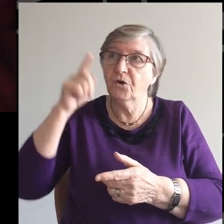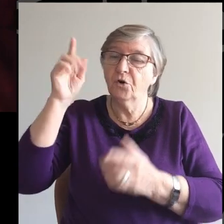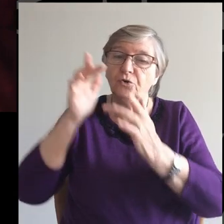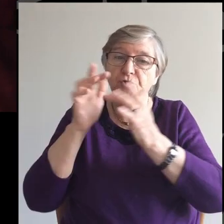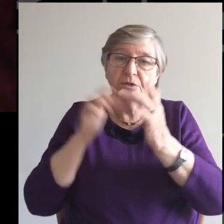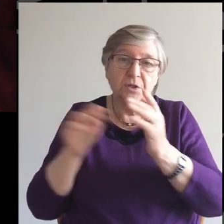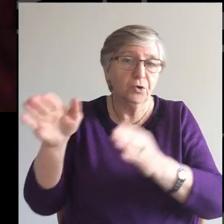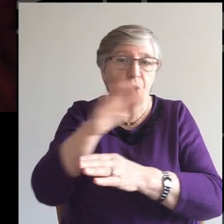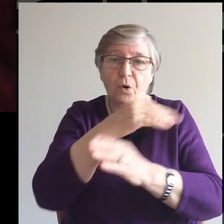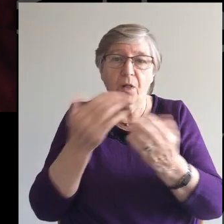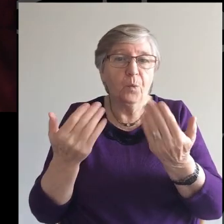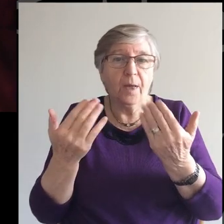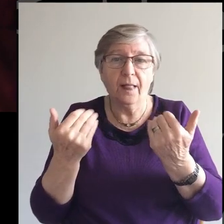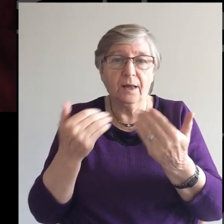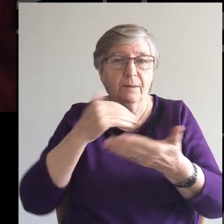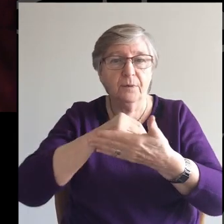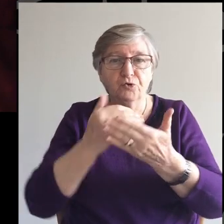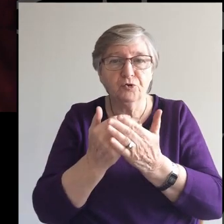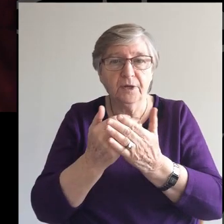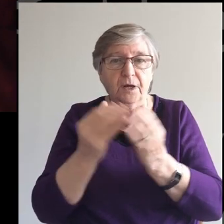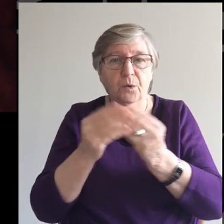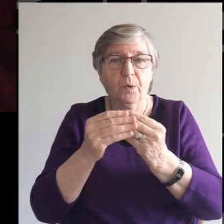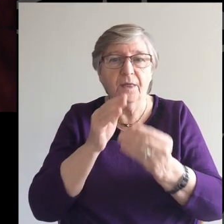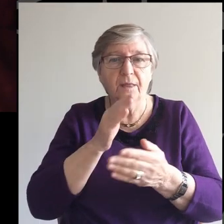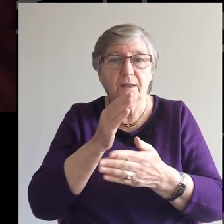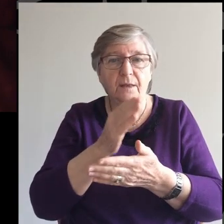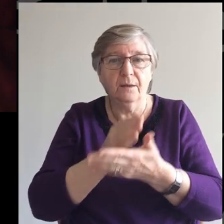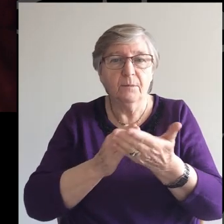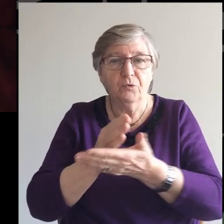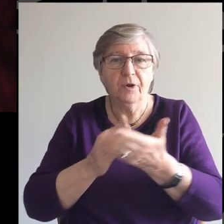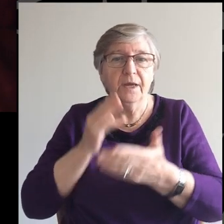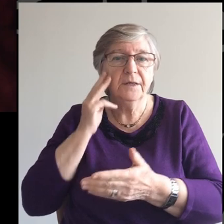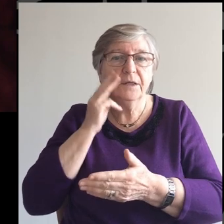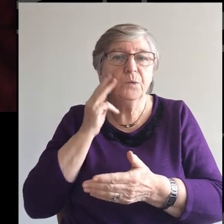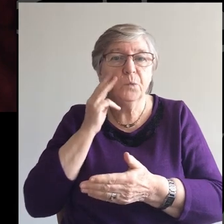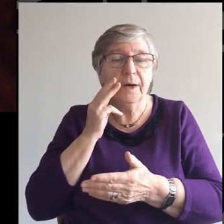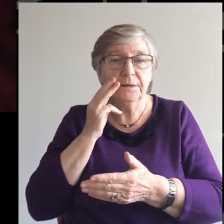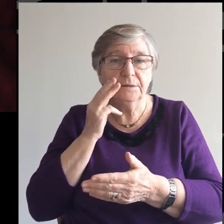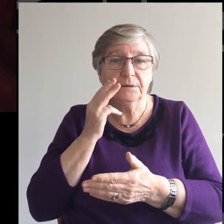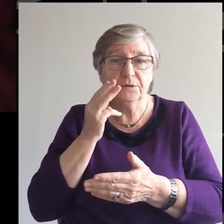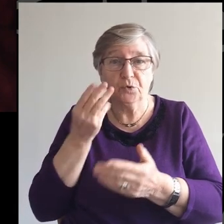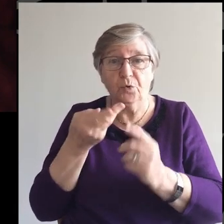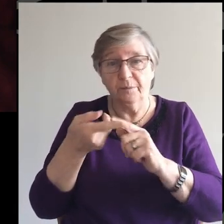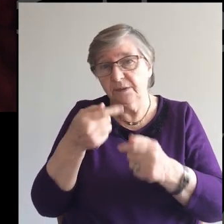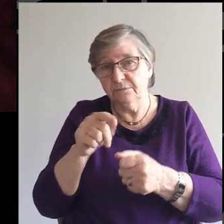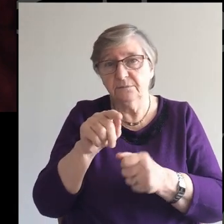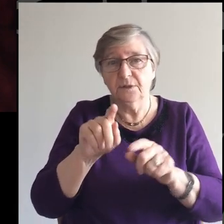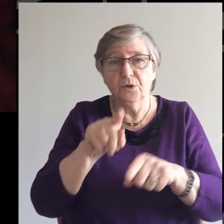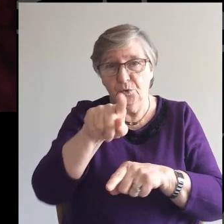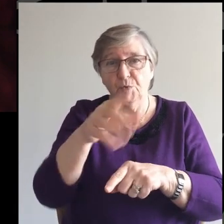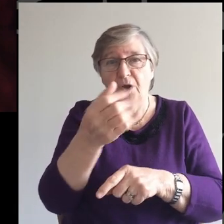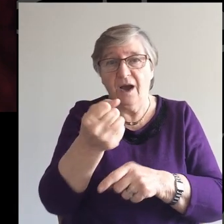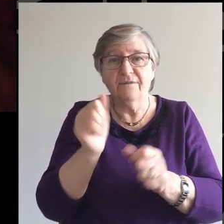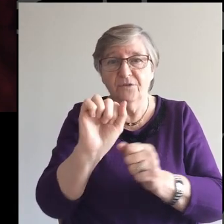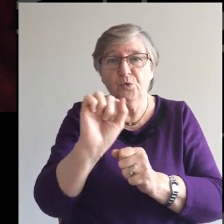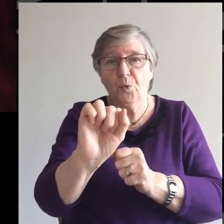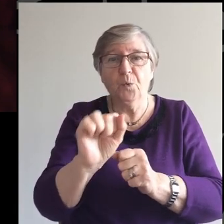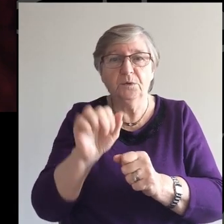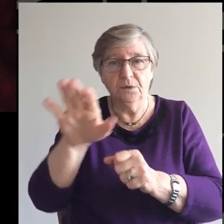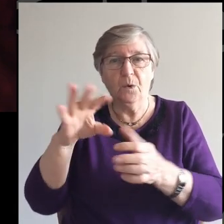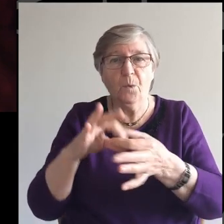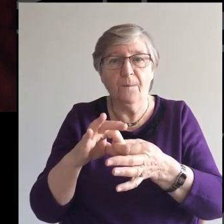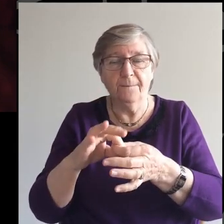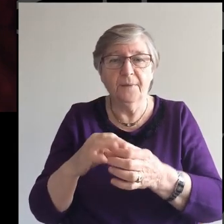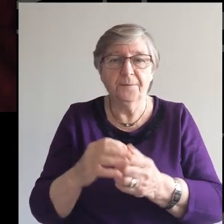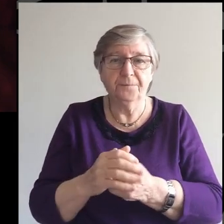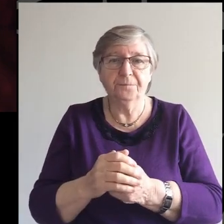Are welcome to share with us In these gifts of bread and wine Of course it'll be whatever you have with you At home